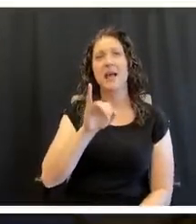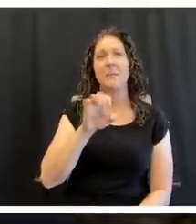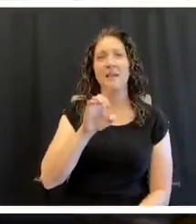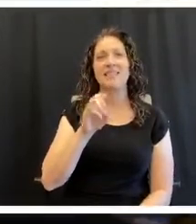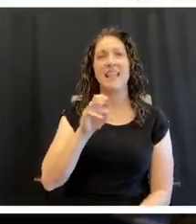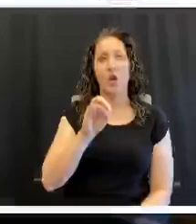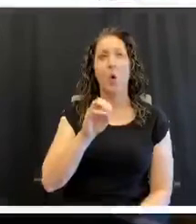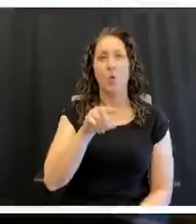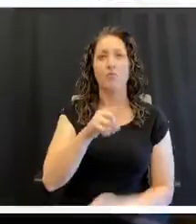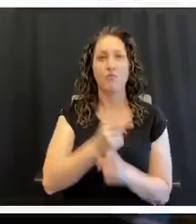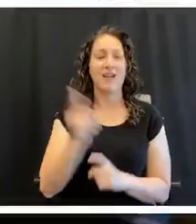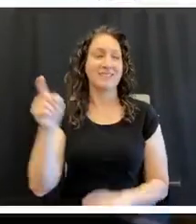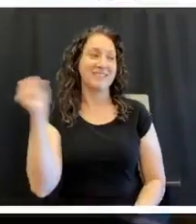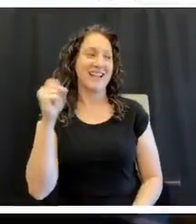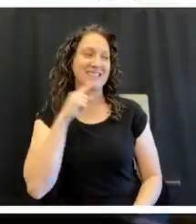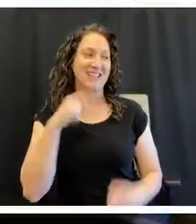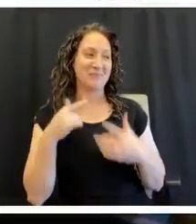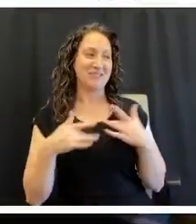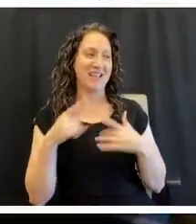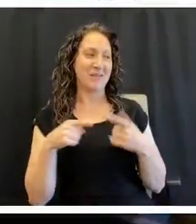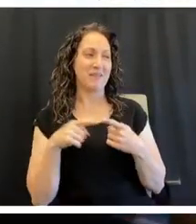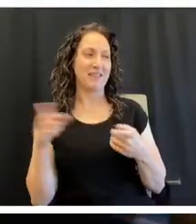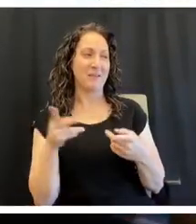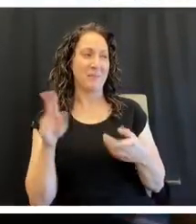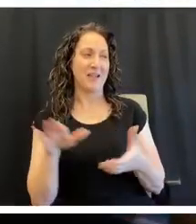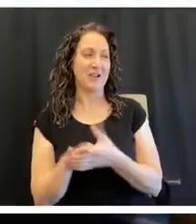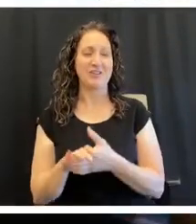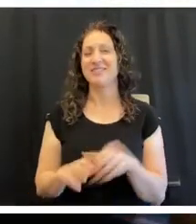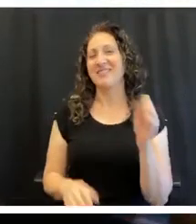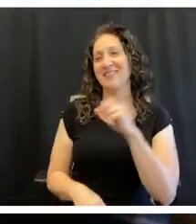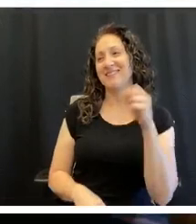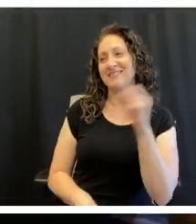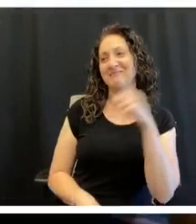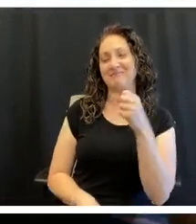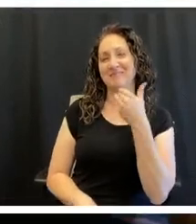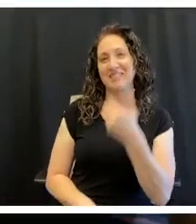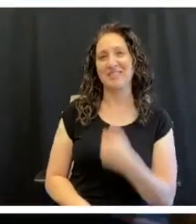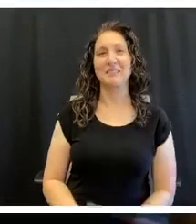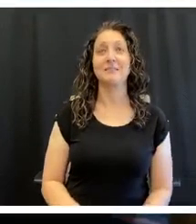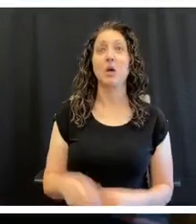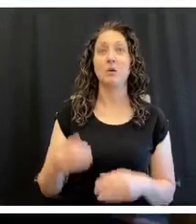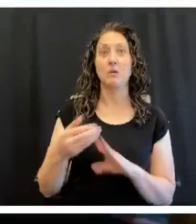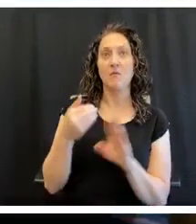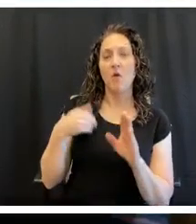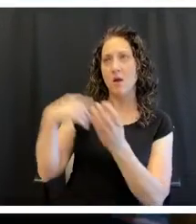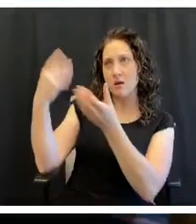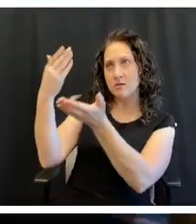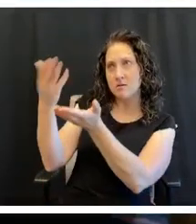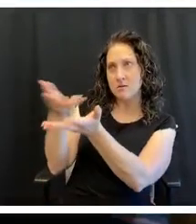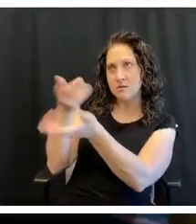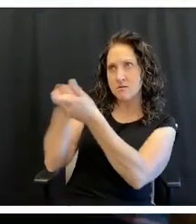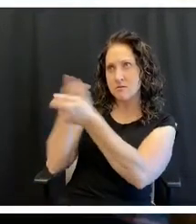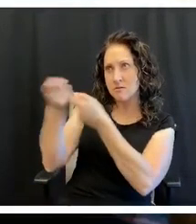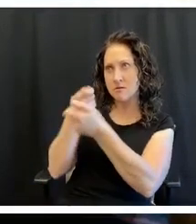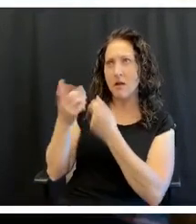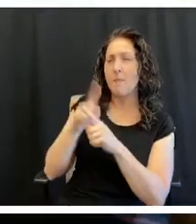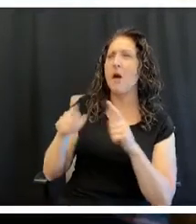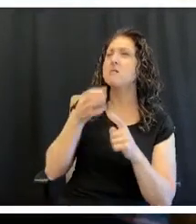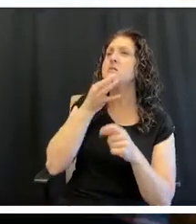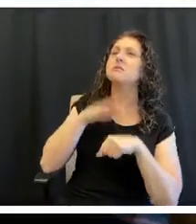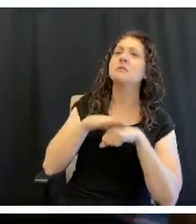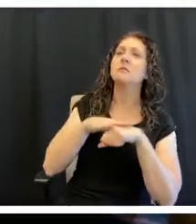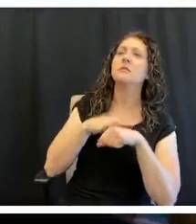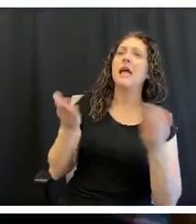Very excited about that. Yeah, it's a good thing. So before we get to the nitty gritty, why don't you just talk about what you do at LU?